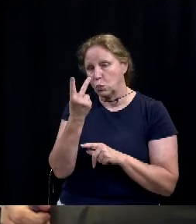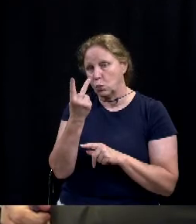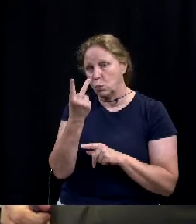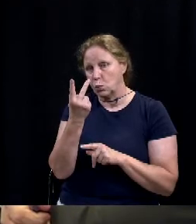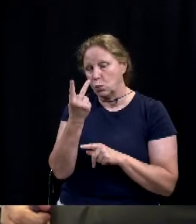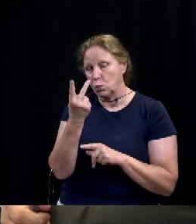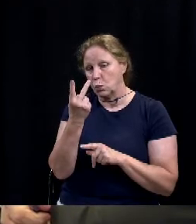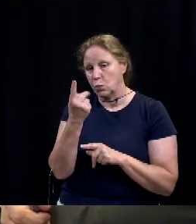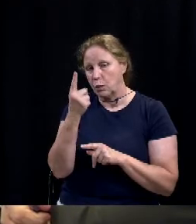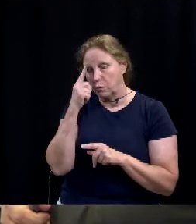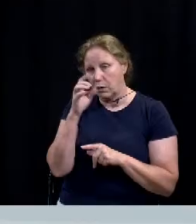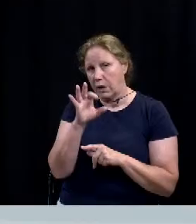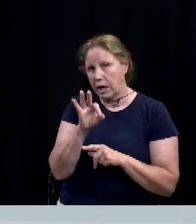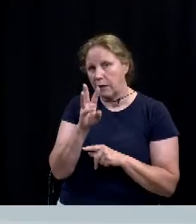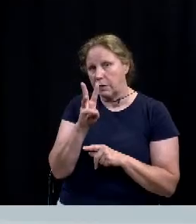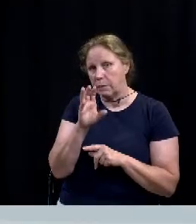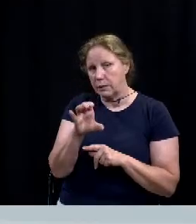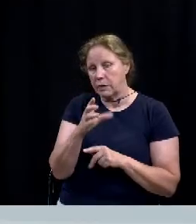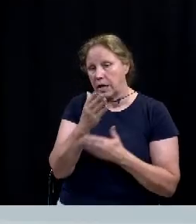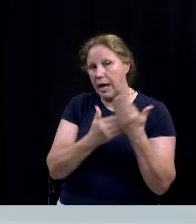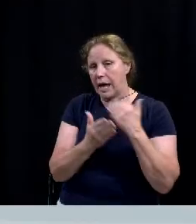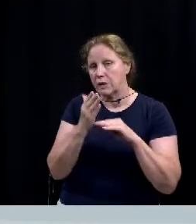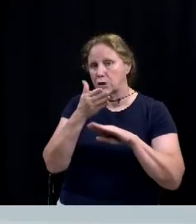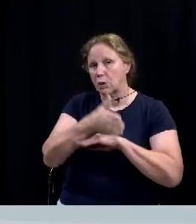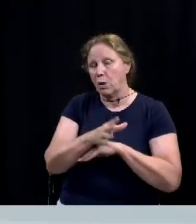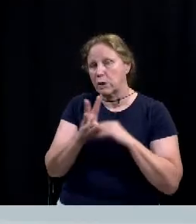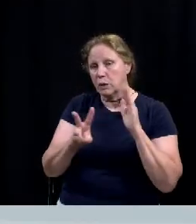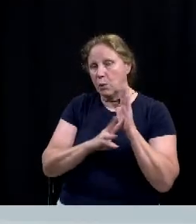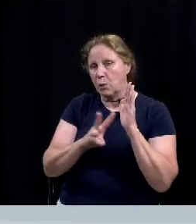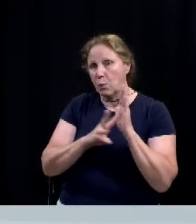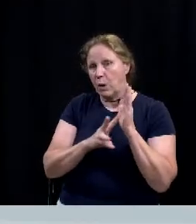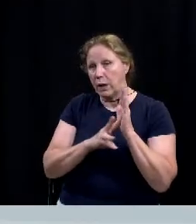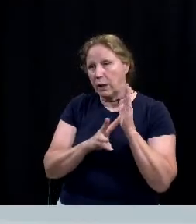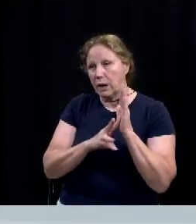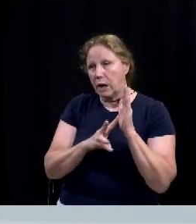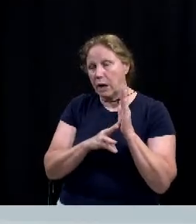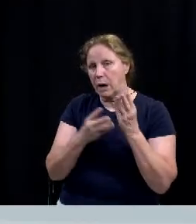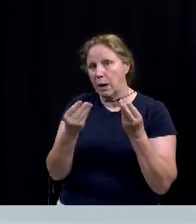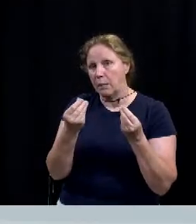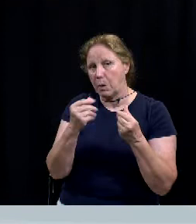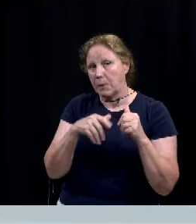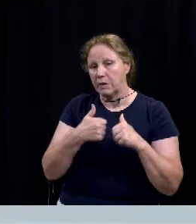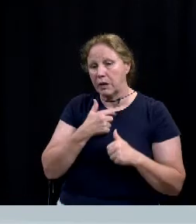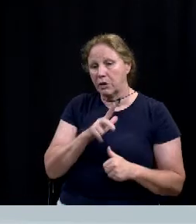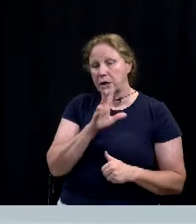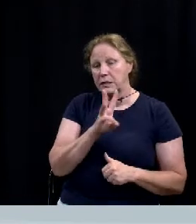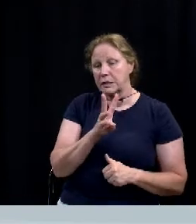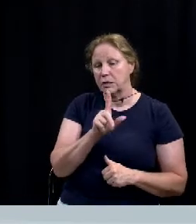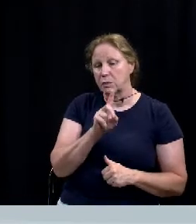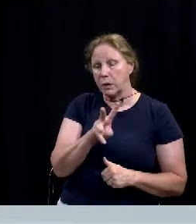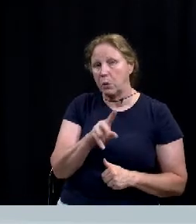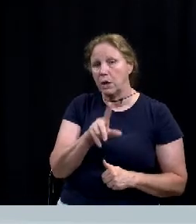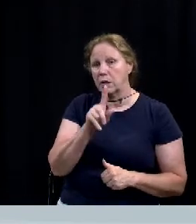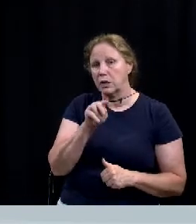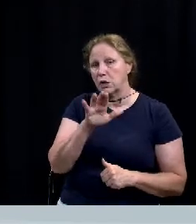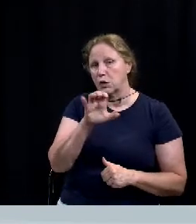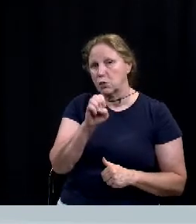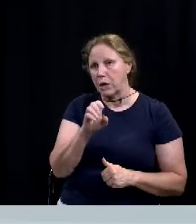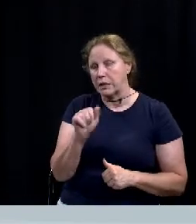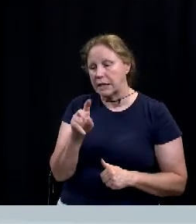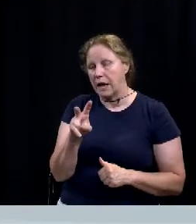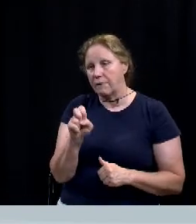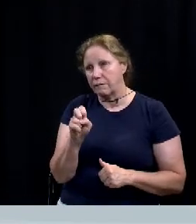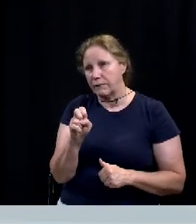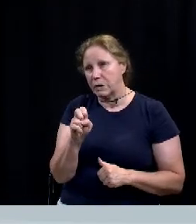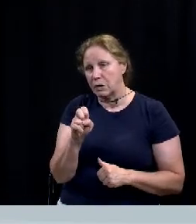for FWC, Hands Across Waco, Inc. at a property located at 3621 Trice Avenue. This